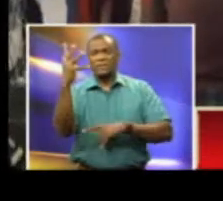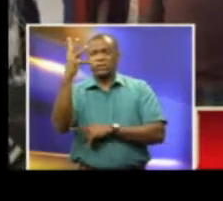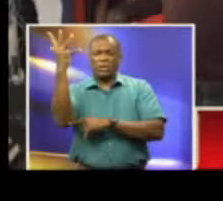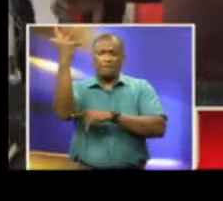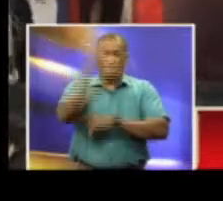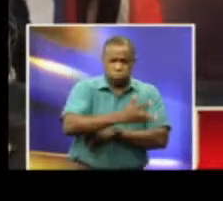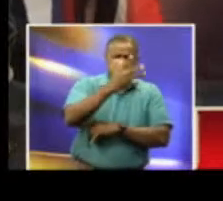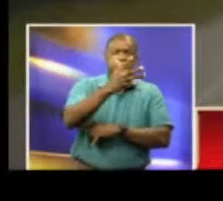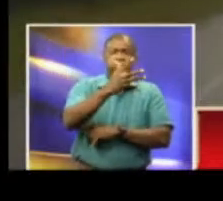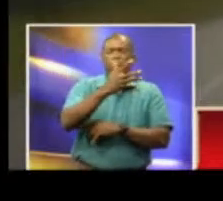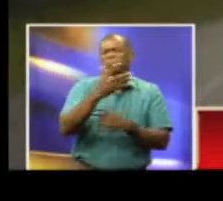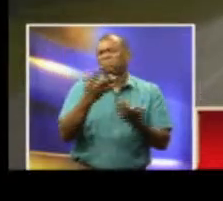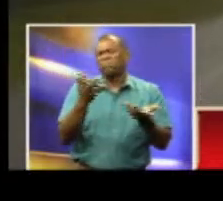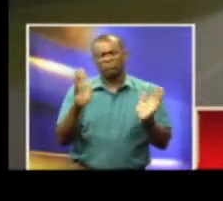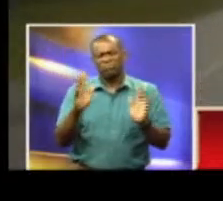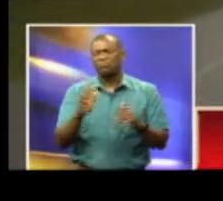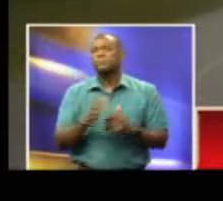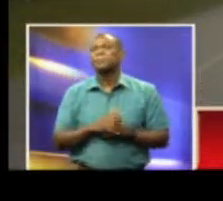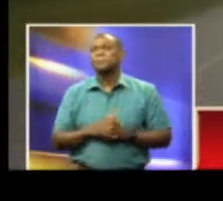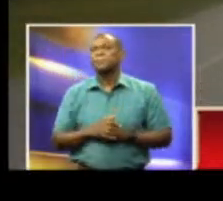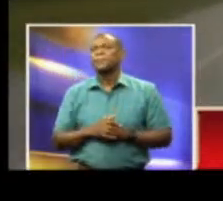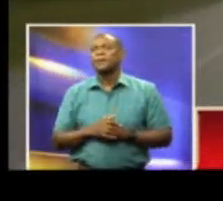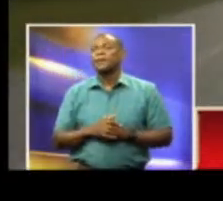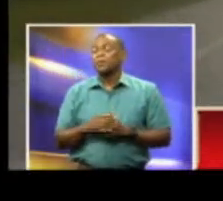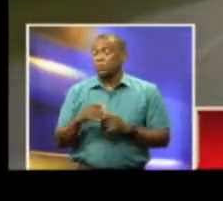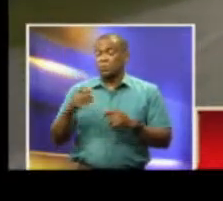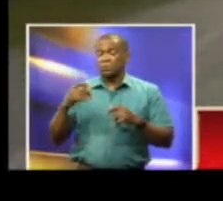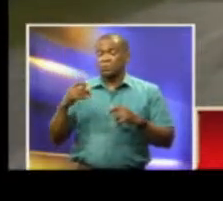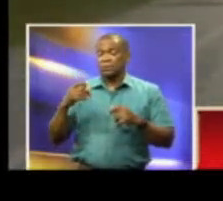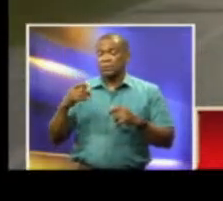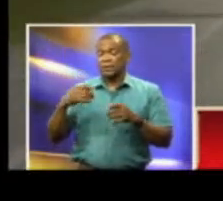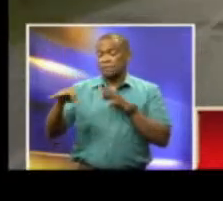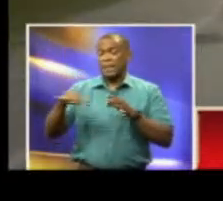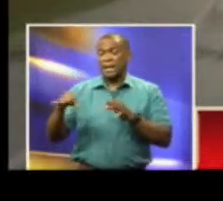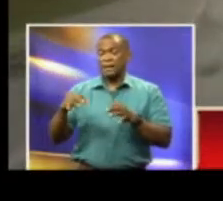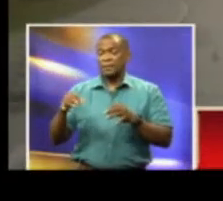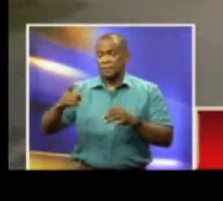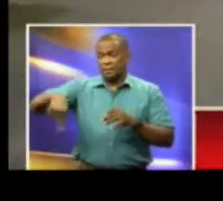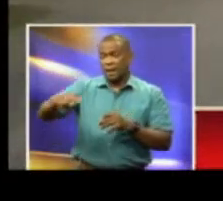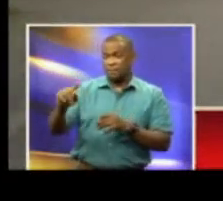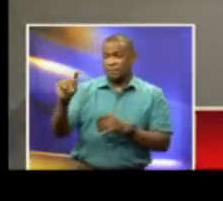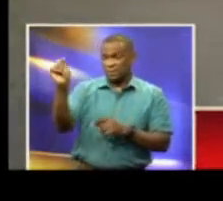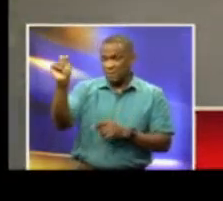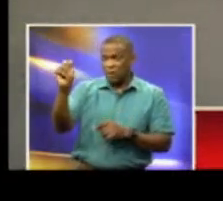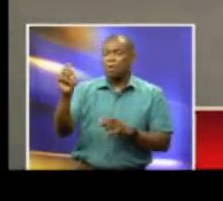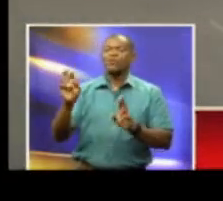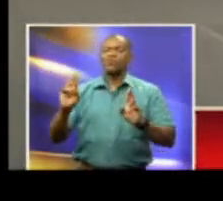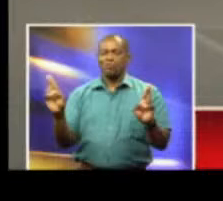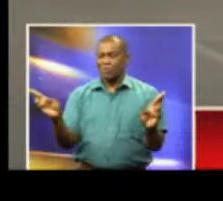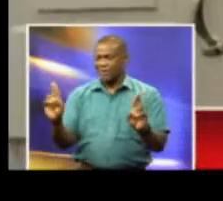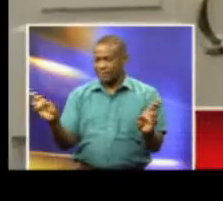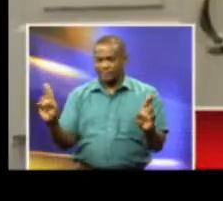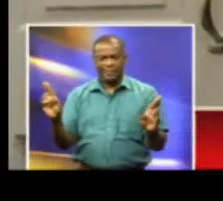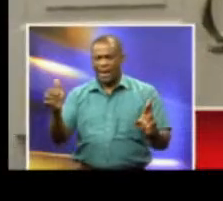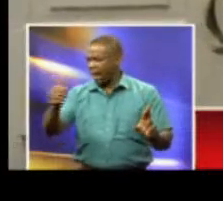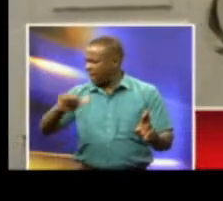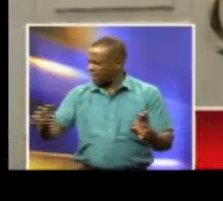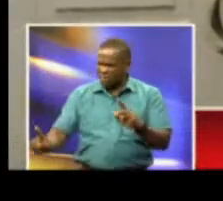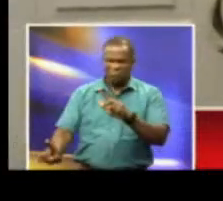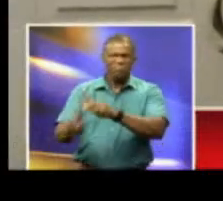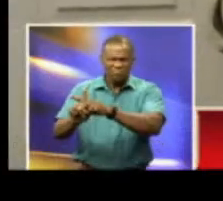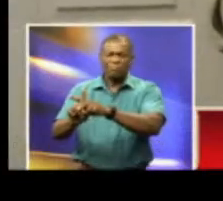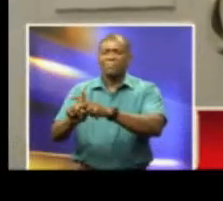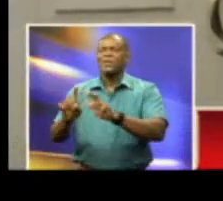country's readiness to treat with any eventuality and is thankful we were spared the worse. It has not